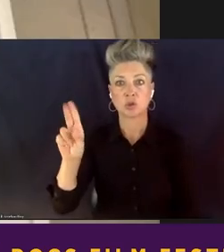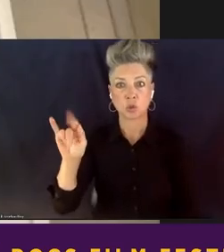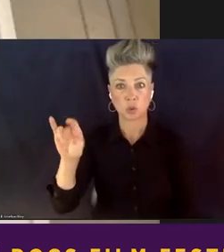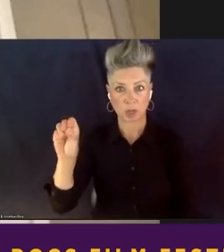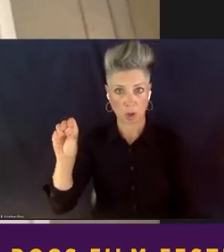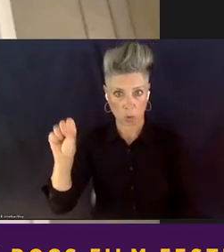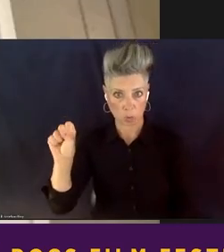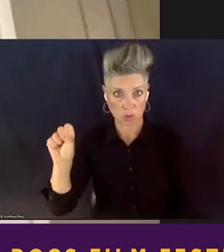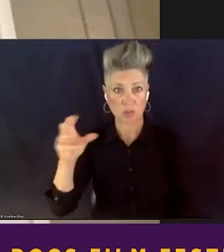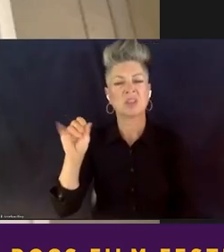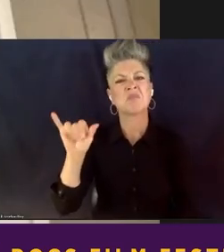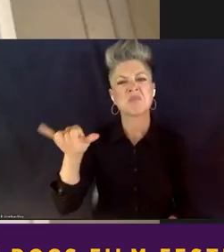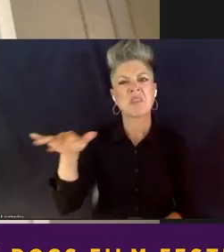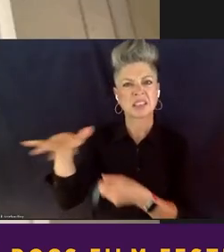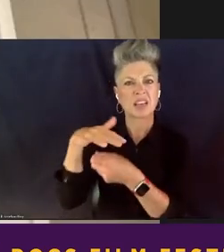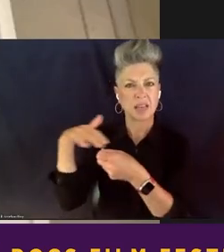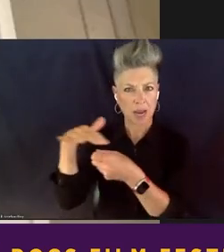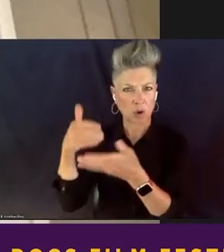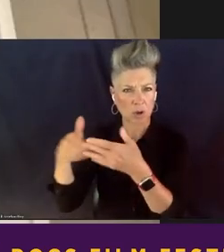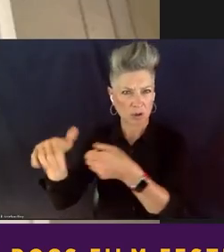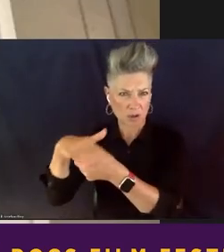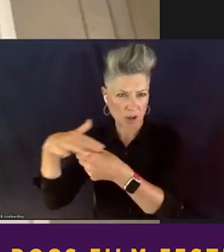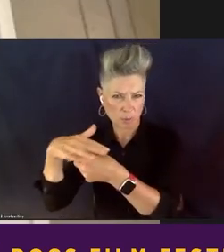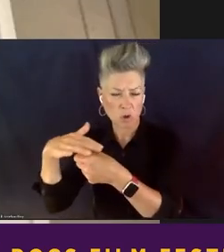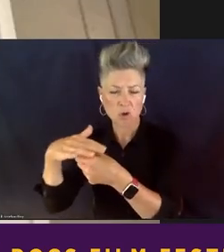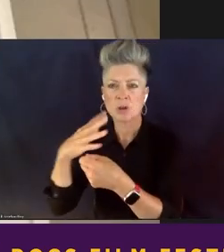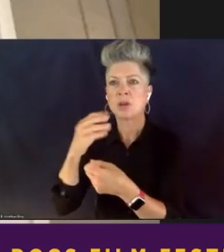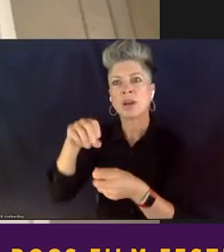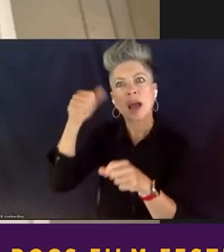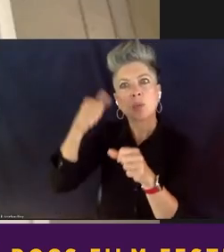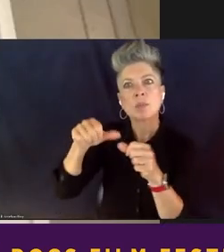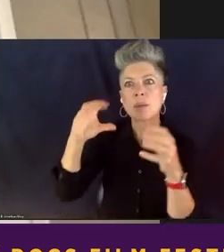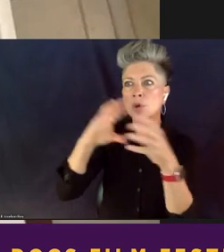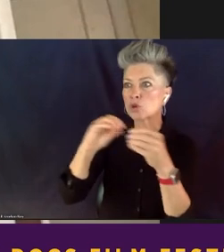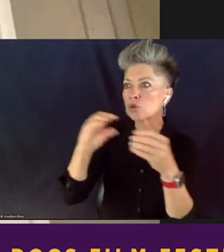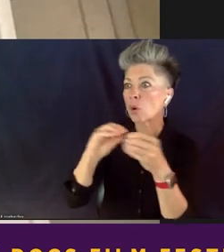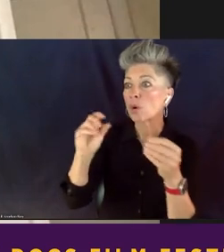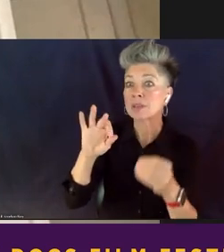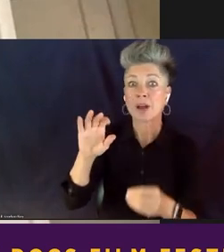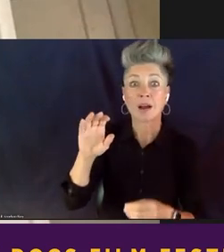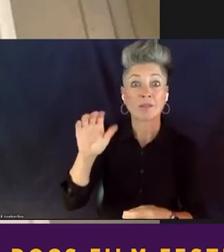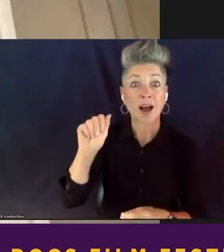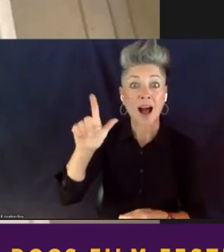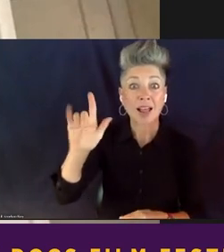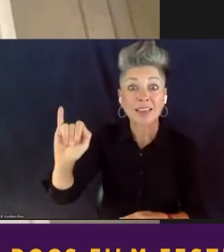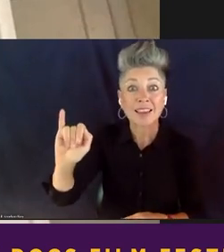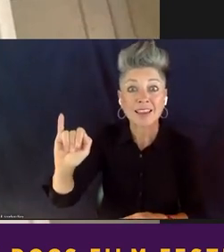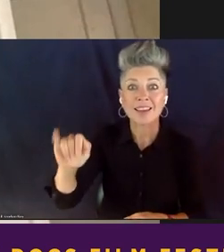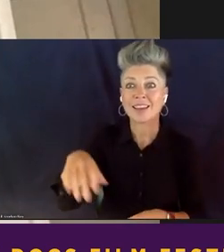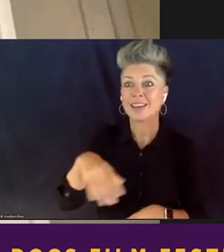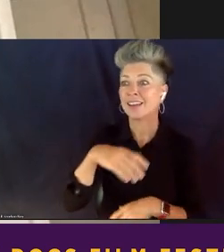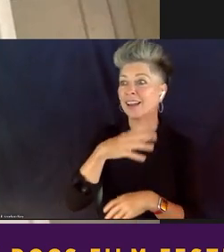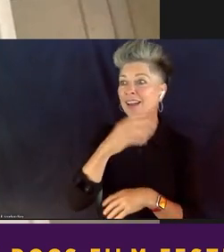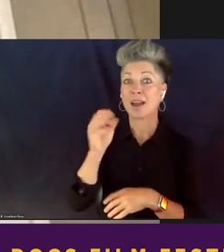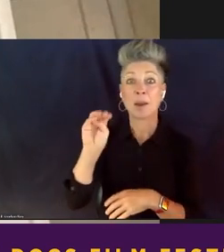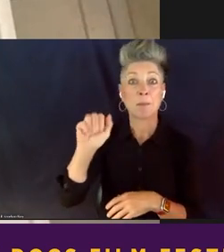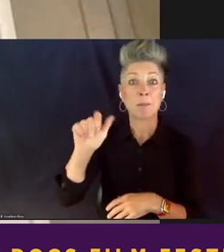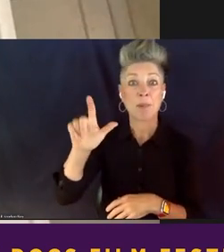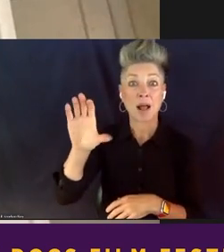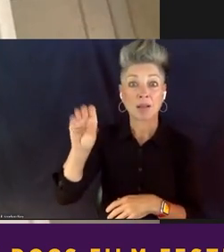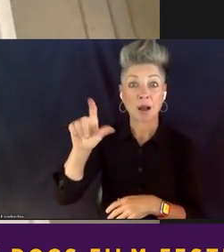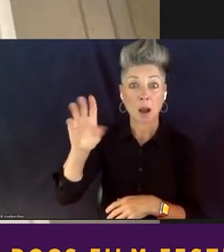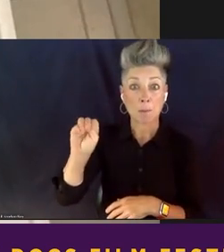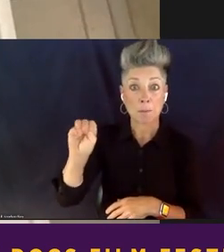right? And like, I just remember stories of, you know, Ali, Malcolm X just coming and bringing this community,